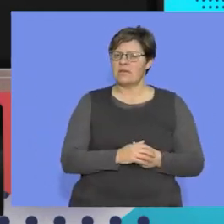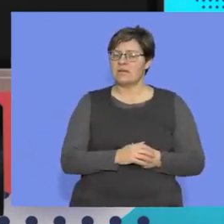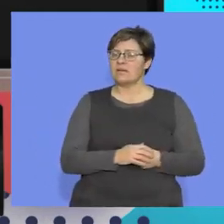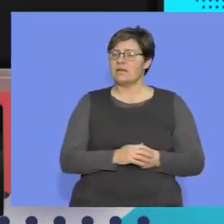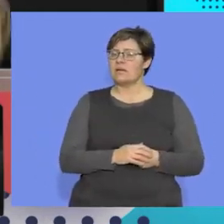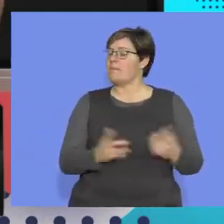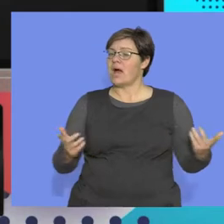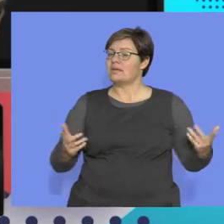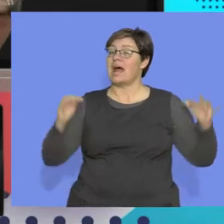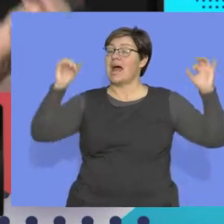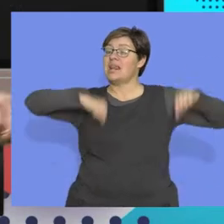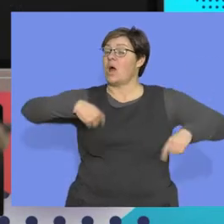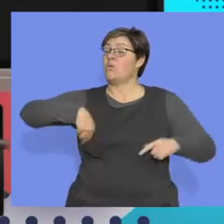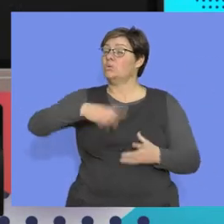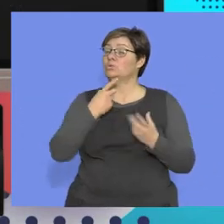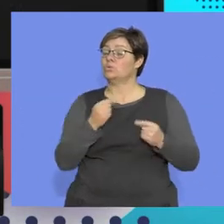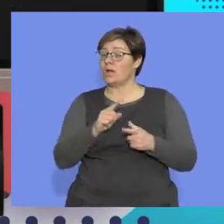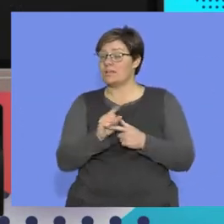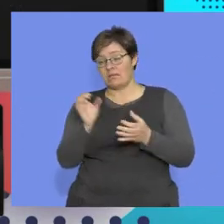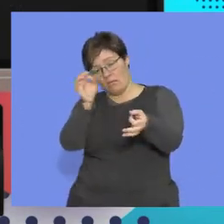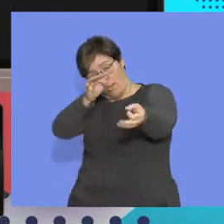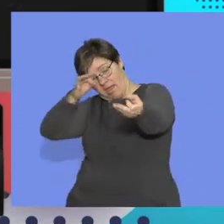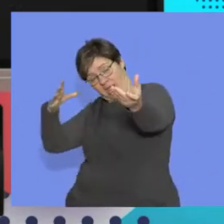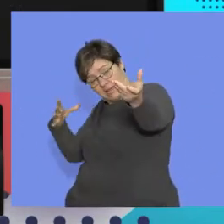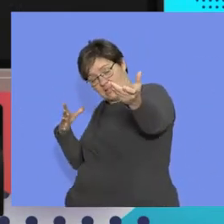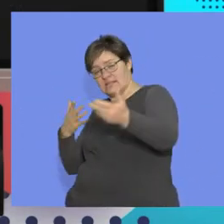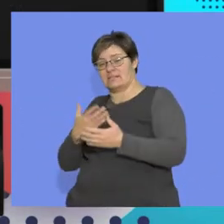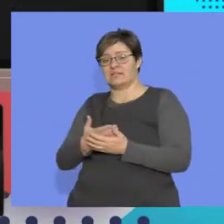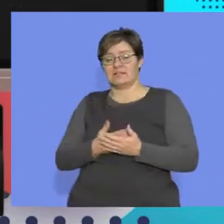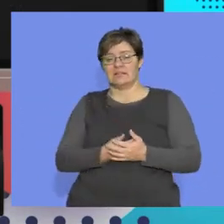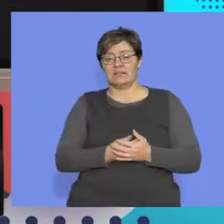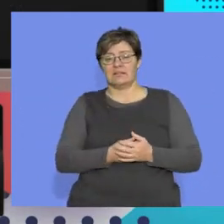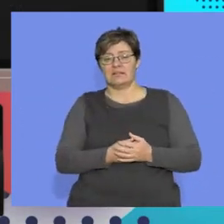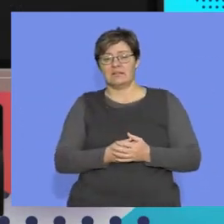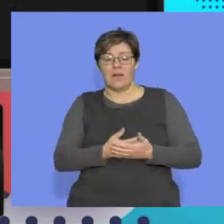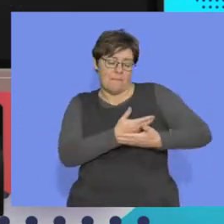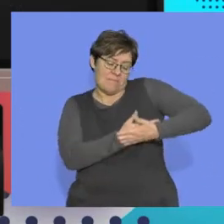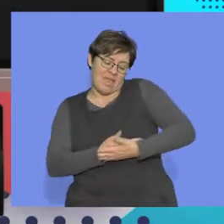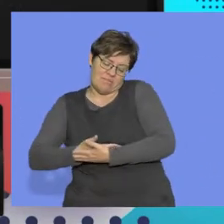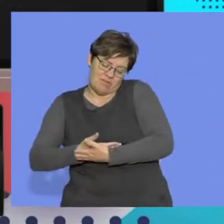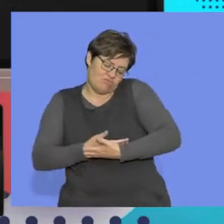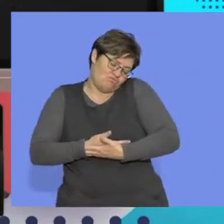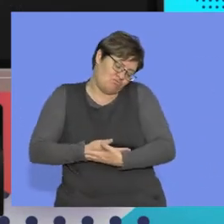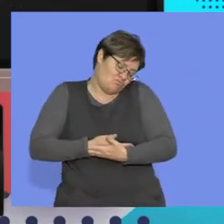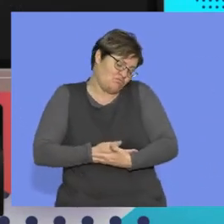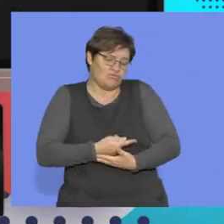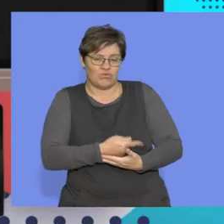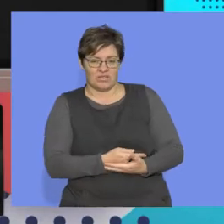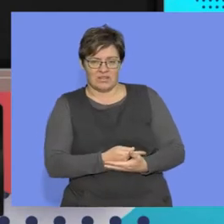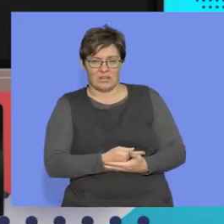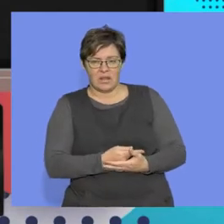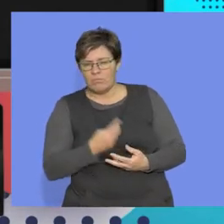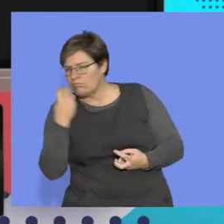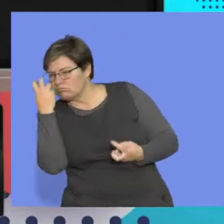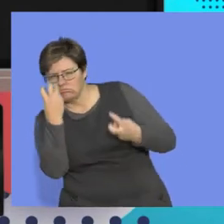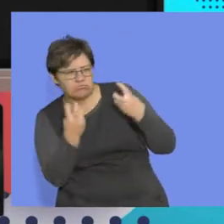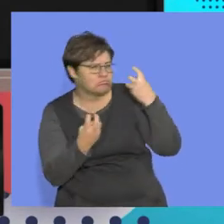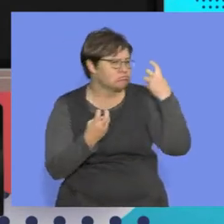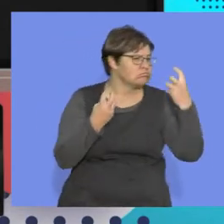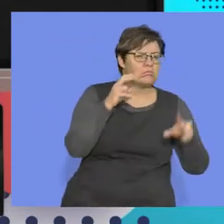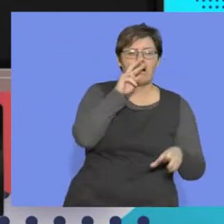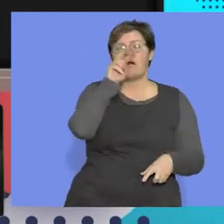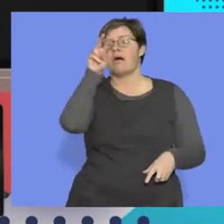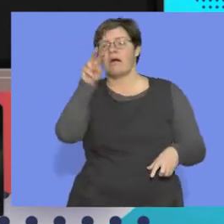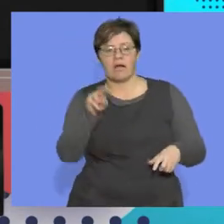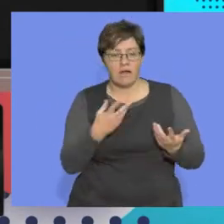It's sore. But what did it allow us to do? Hunt. Carry our babies, all right? Search